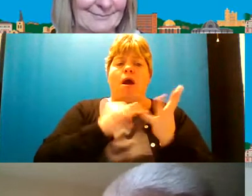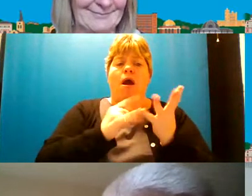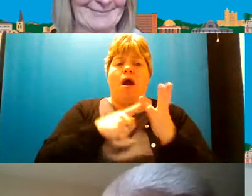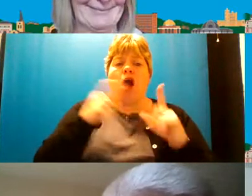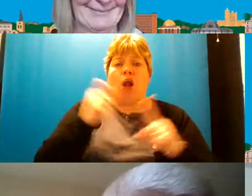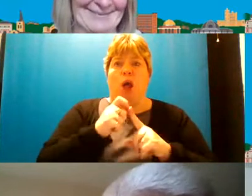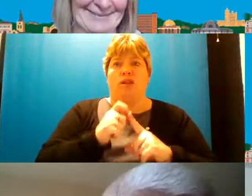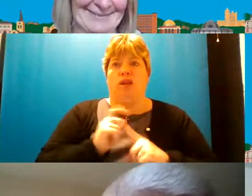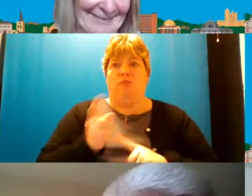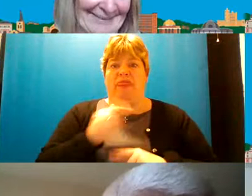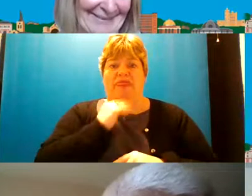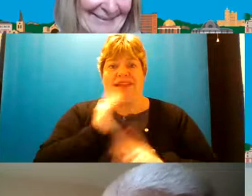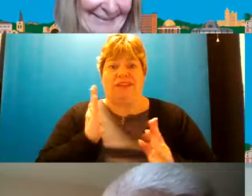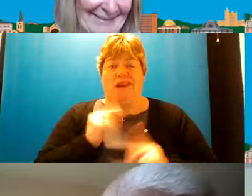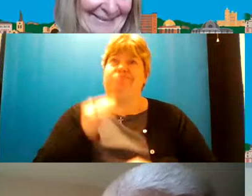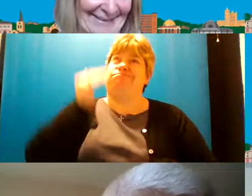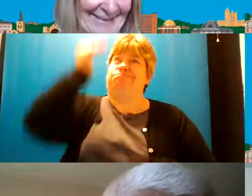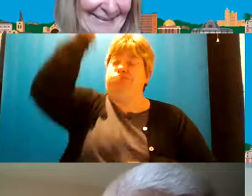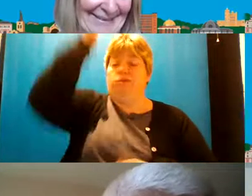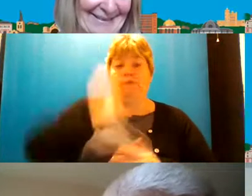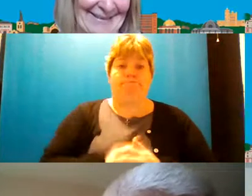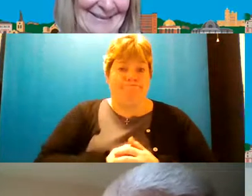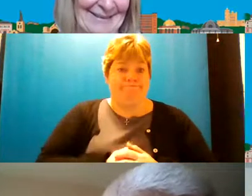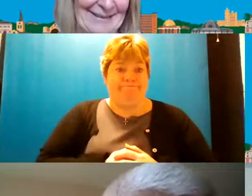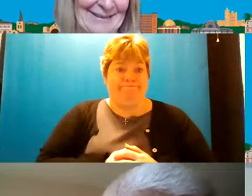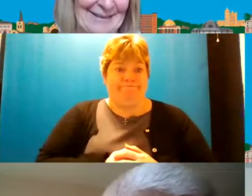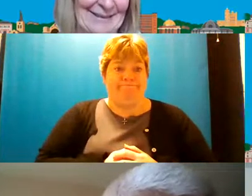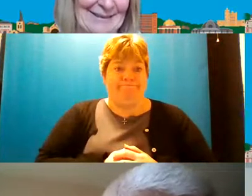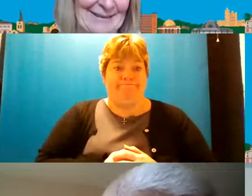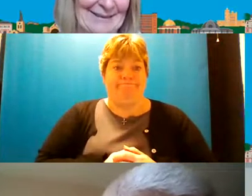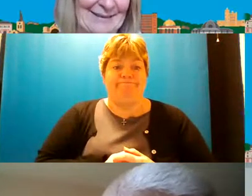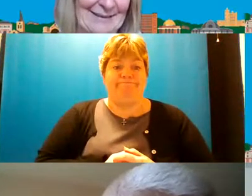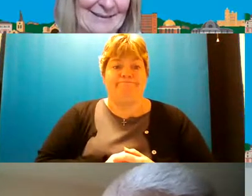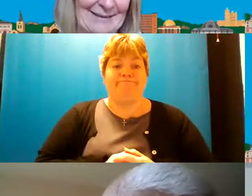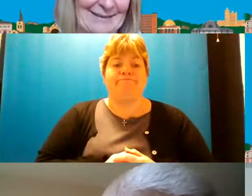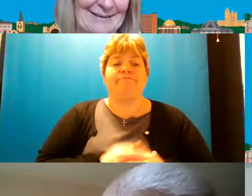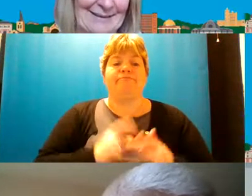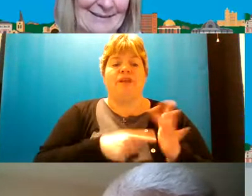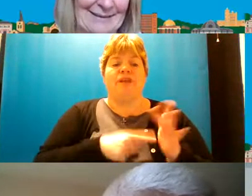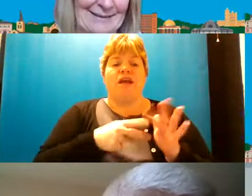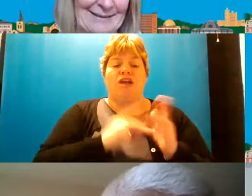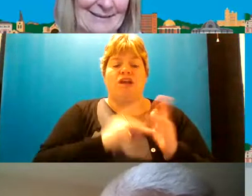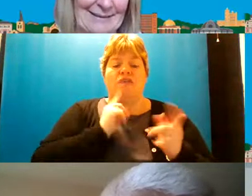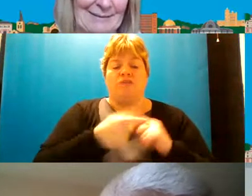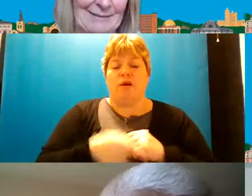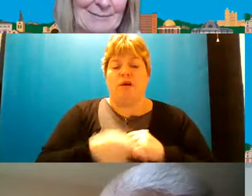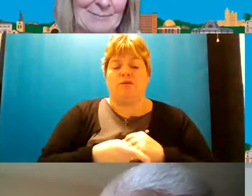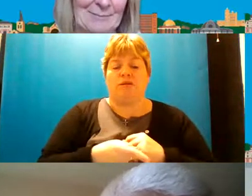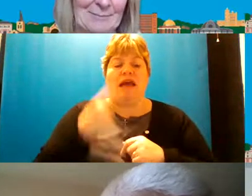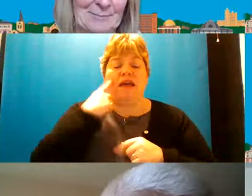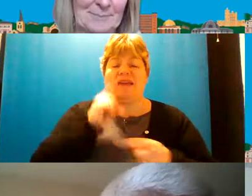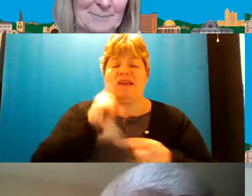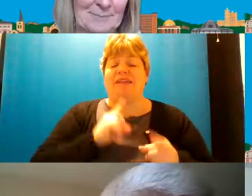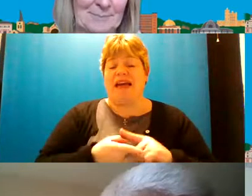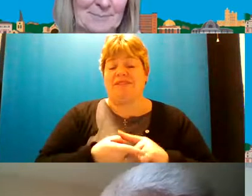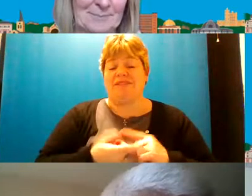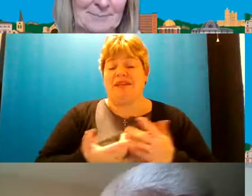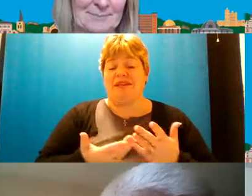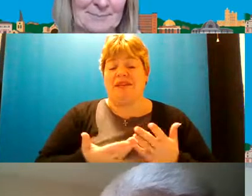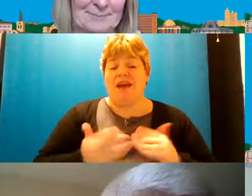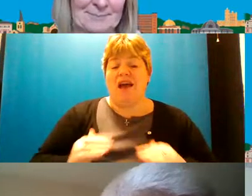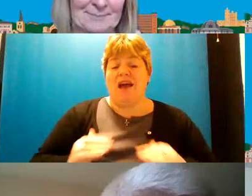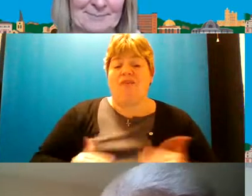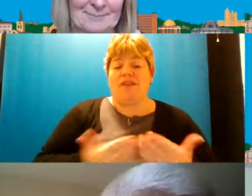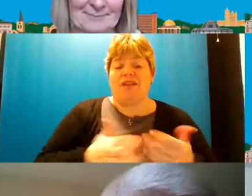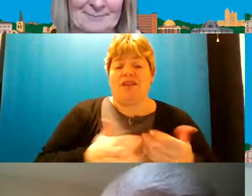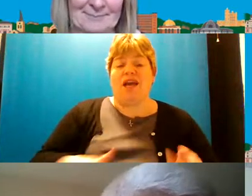else do i really it jennifer i'll give you a quick response let's see i think i think the answer is the service